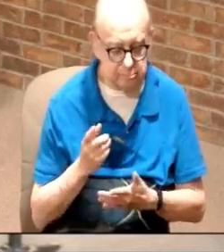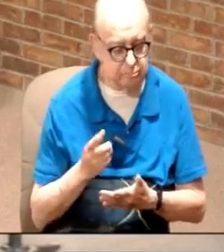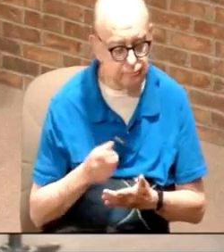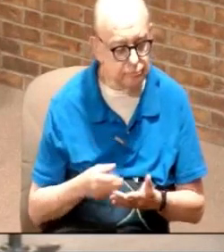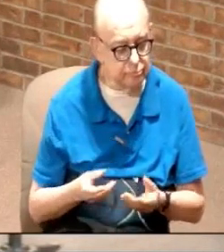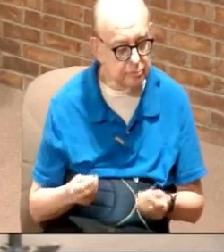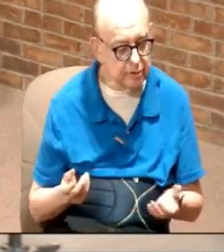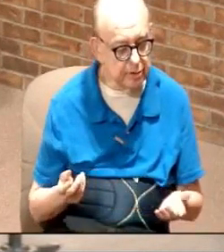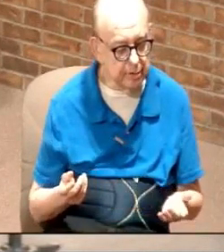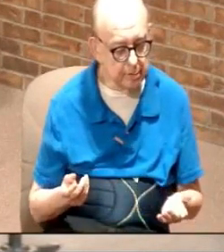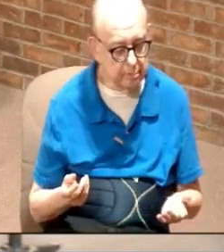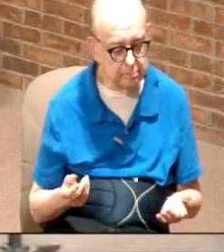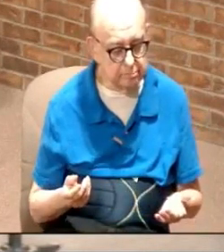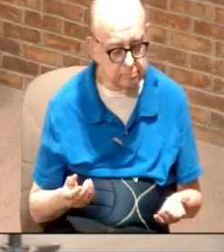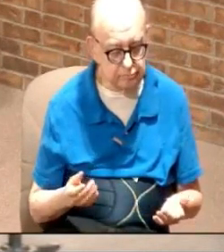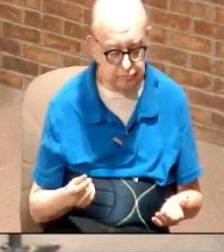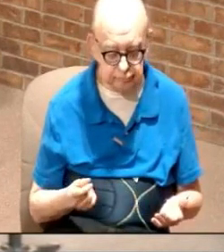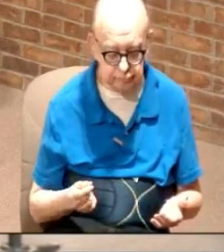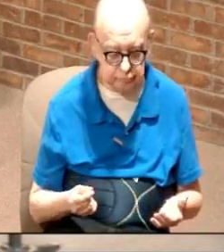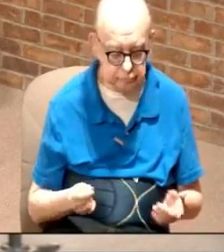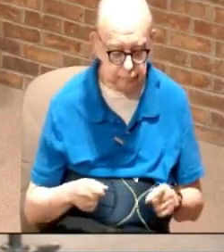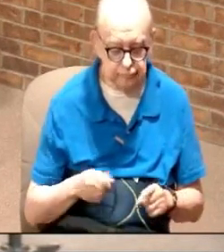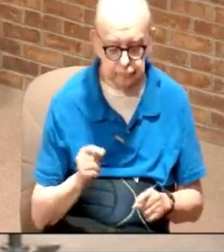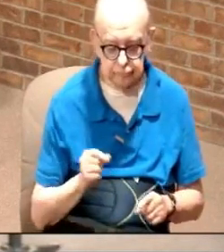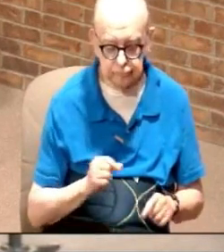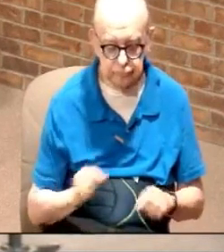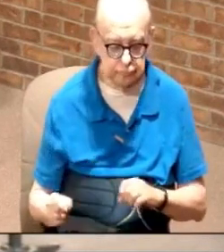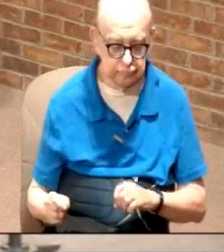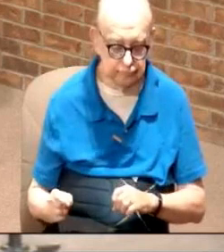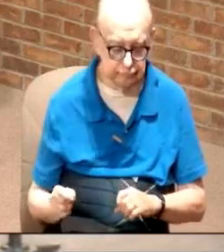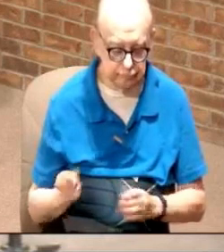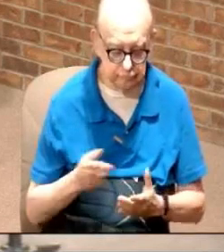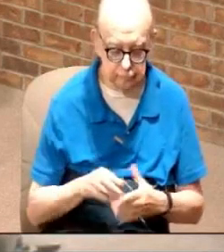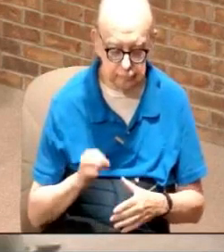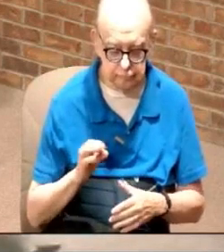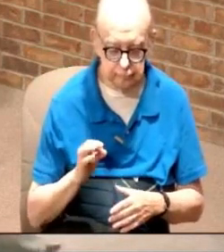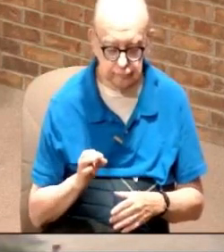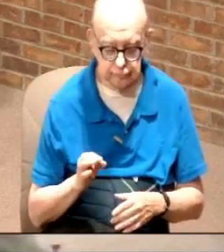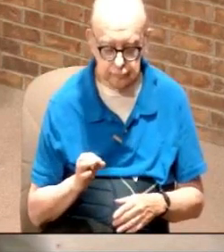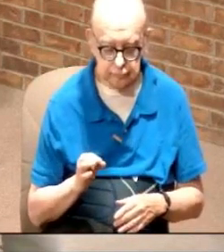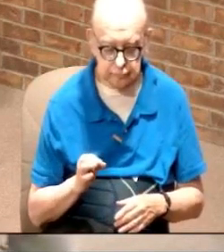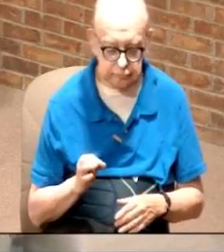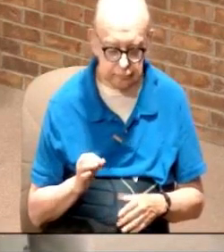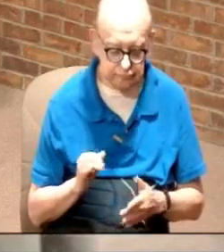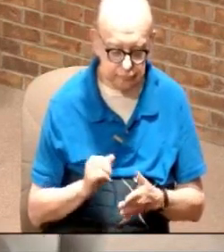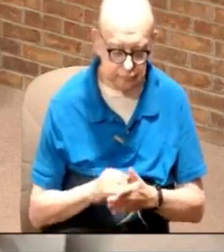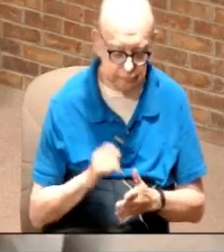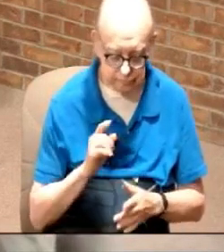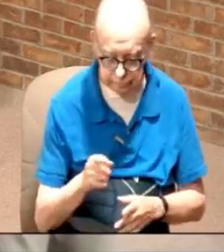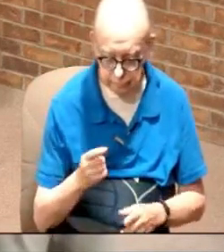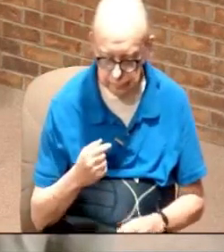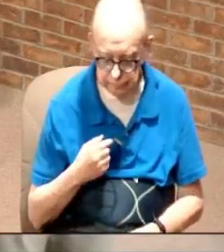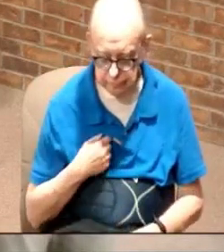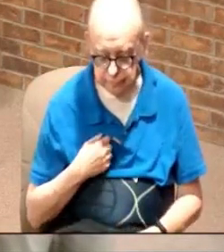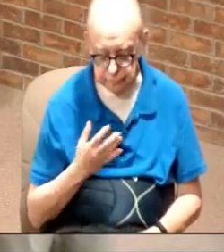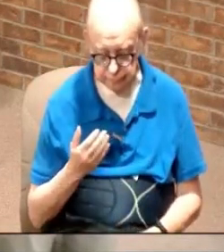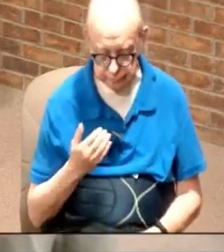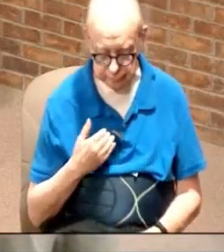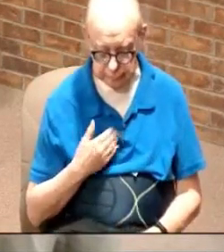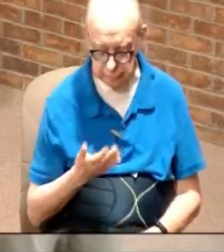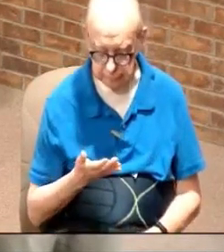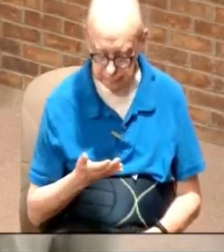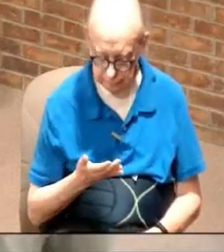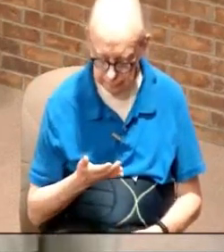does is this. When God placed the Holy Spirit that you and I have